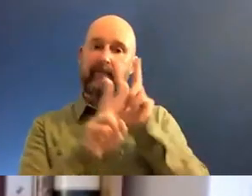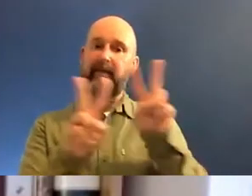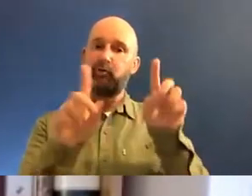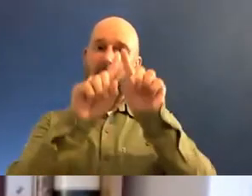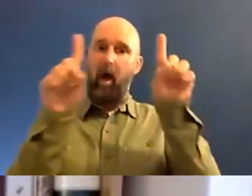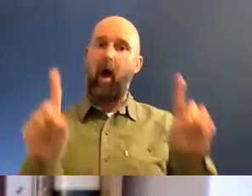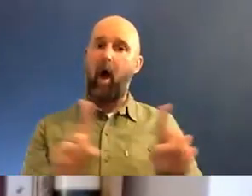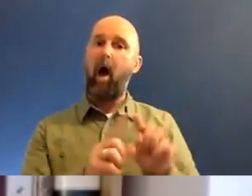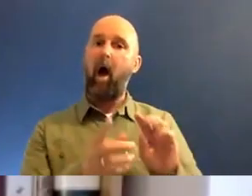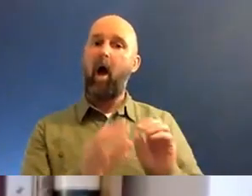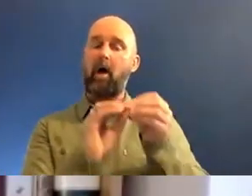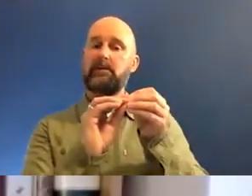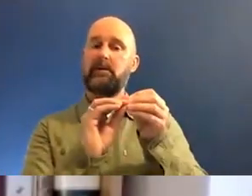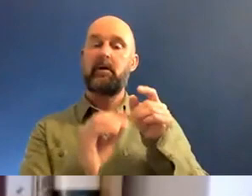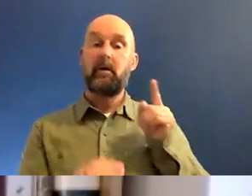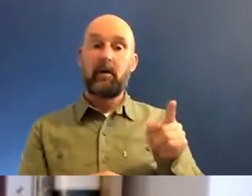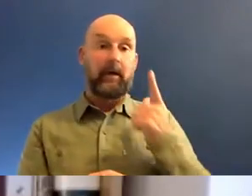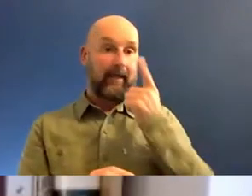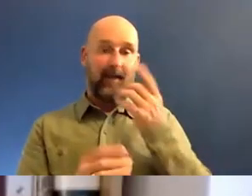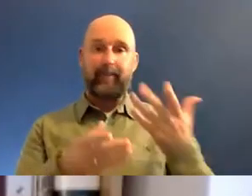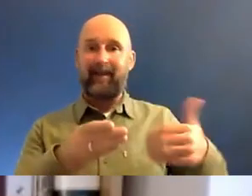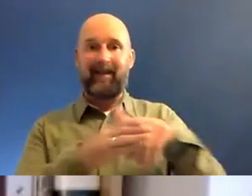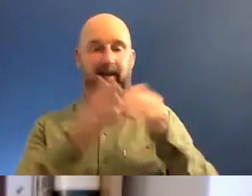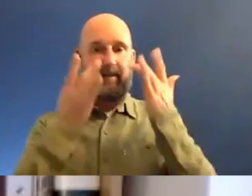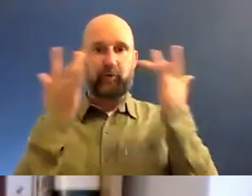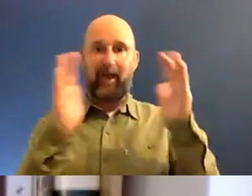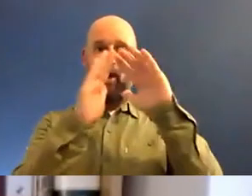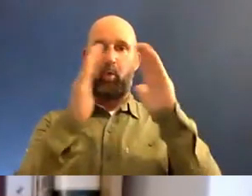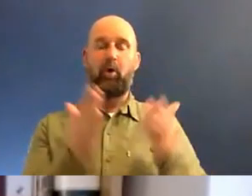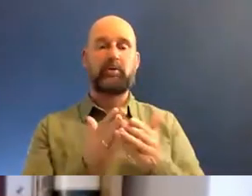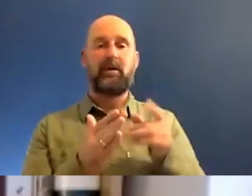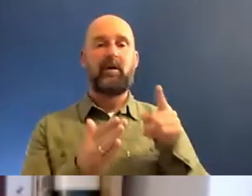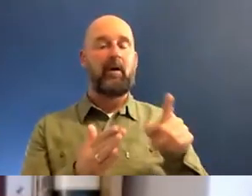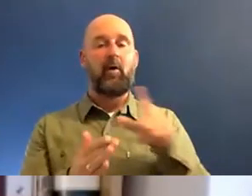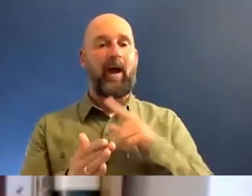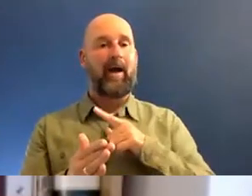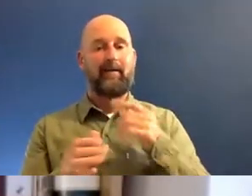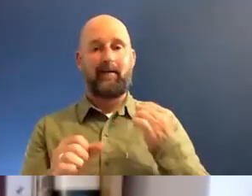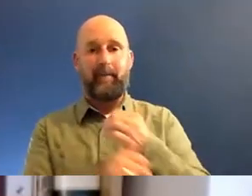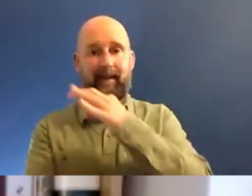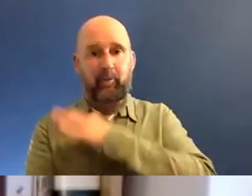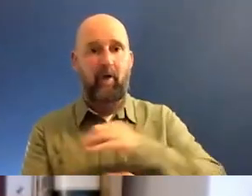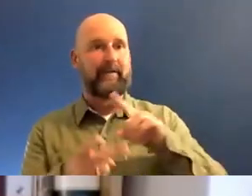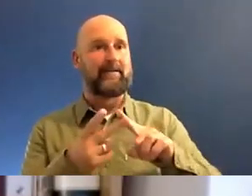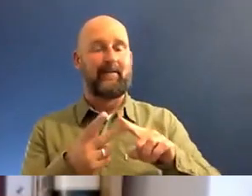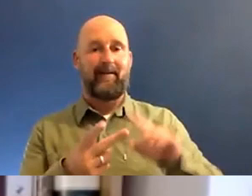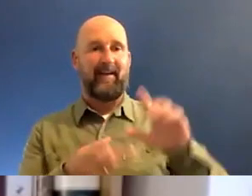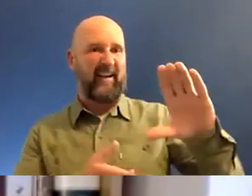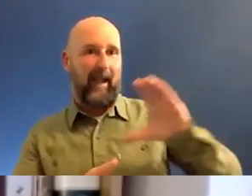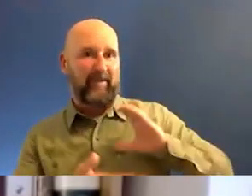is, is in danger of being caught up in that visual art world, which is constantly about commodifying and capitalizing